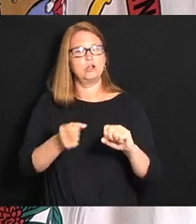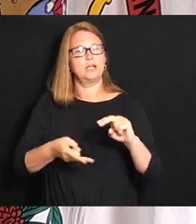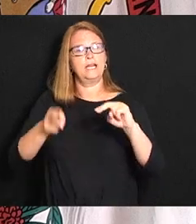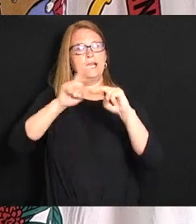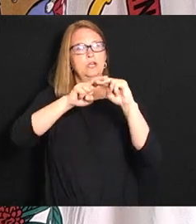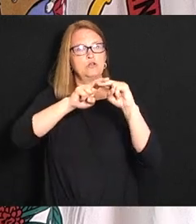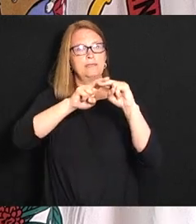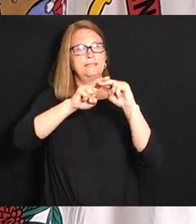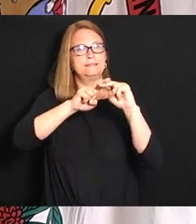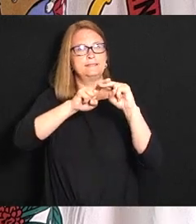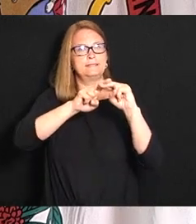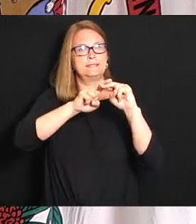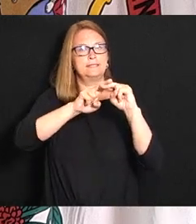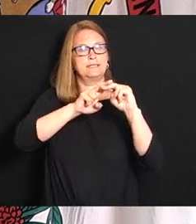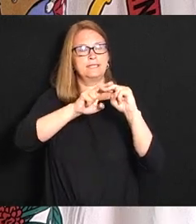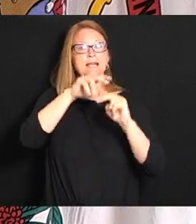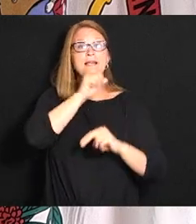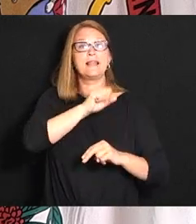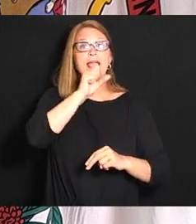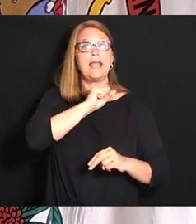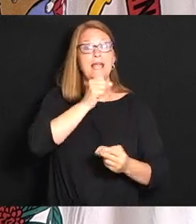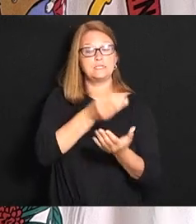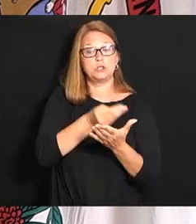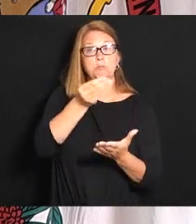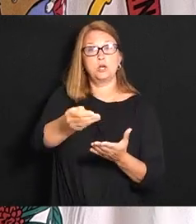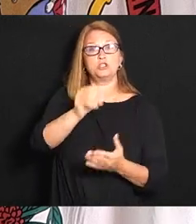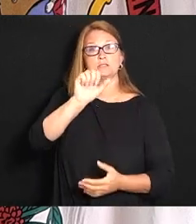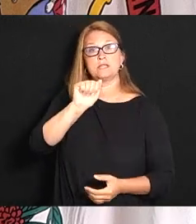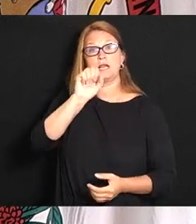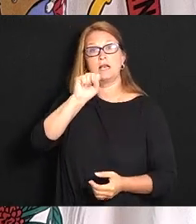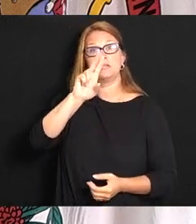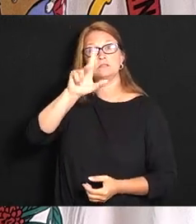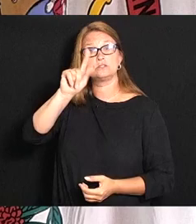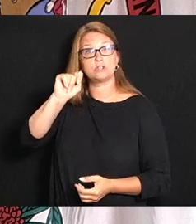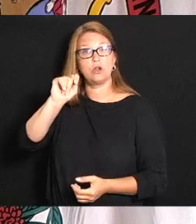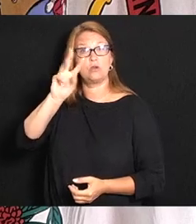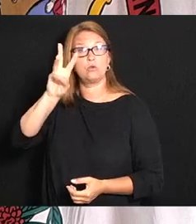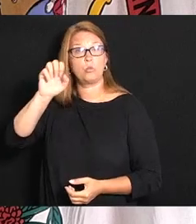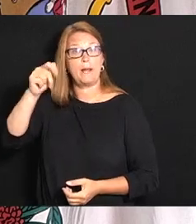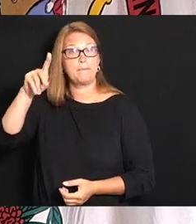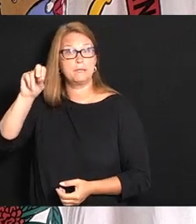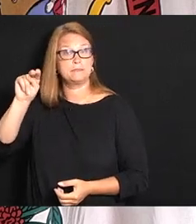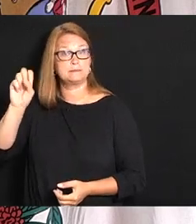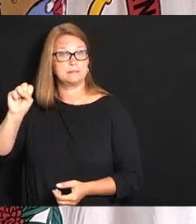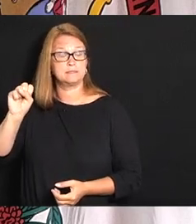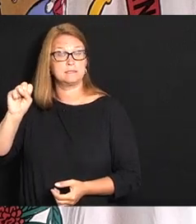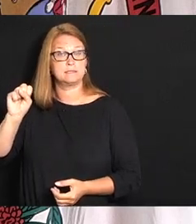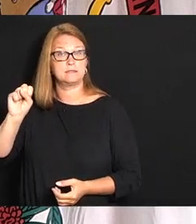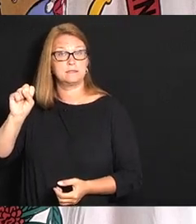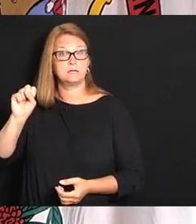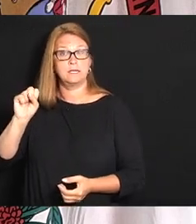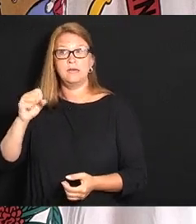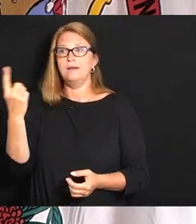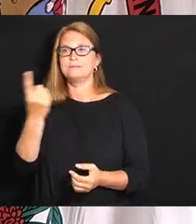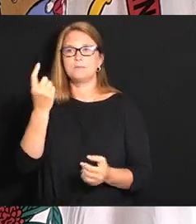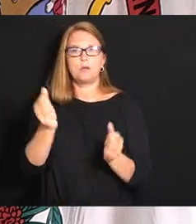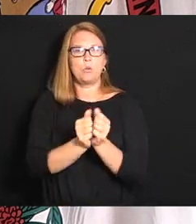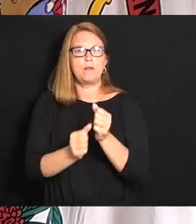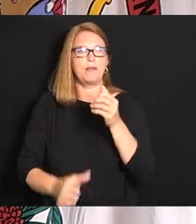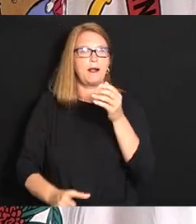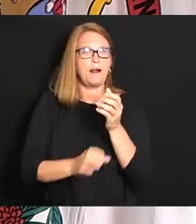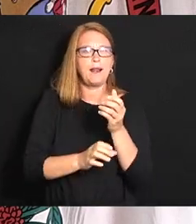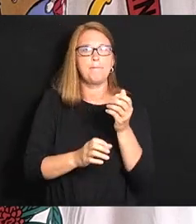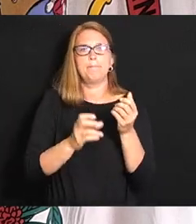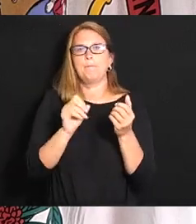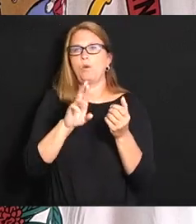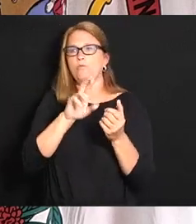weapons you know the being able to purchase a weapon that has a bullet clip of 30 or